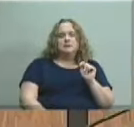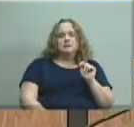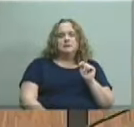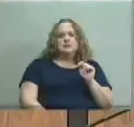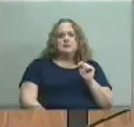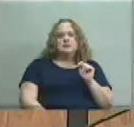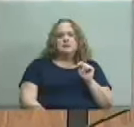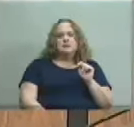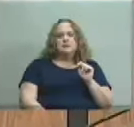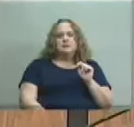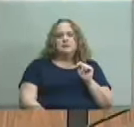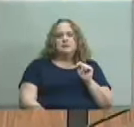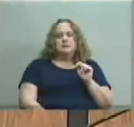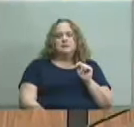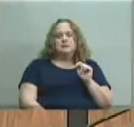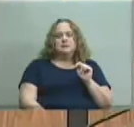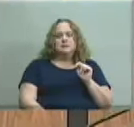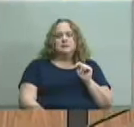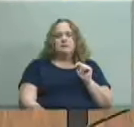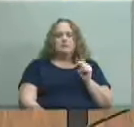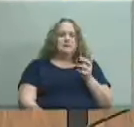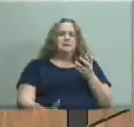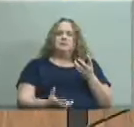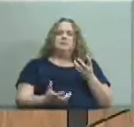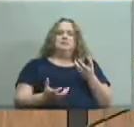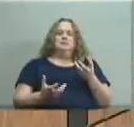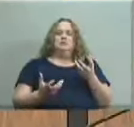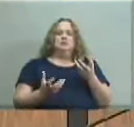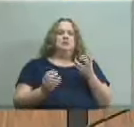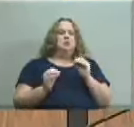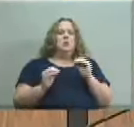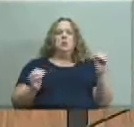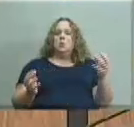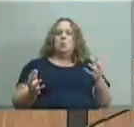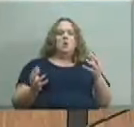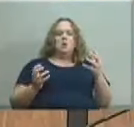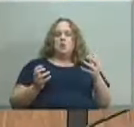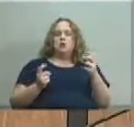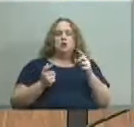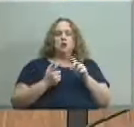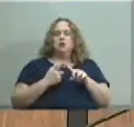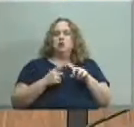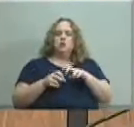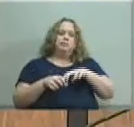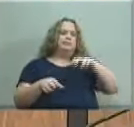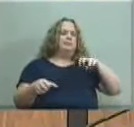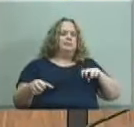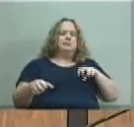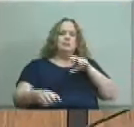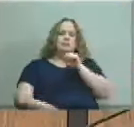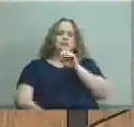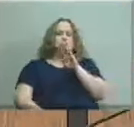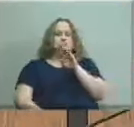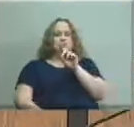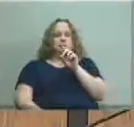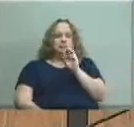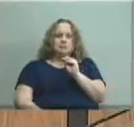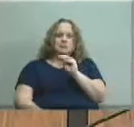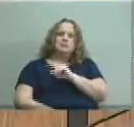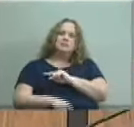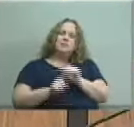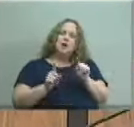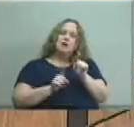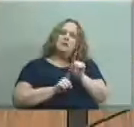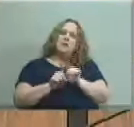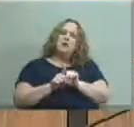think there's no desire to abandon sbdms but there's also recognition that um building a pipeline